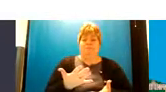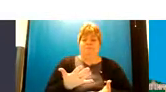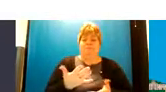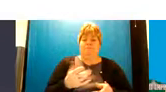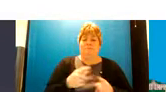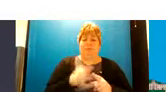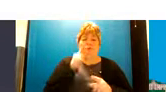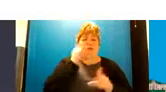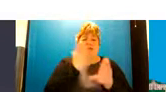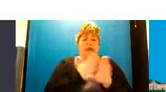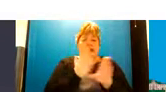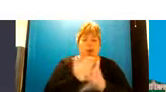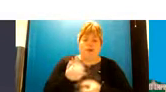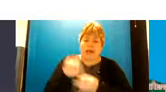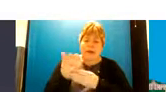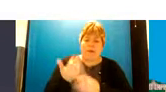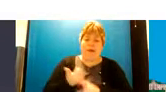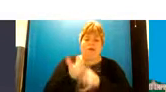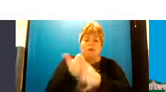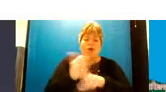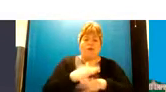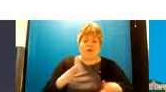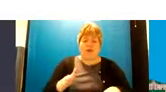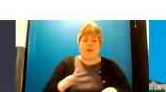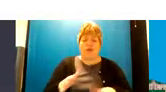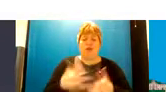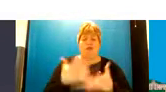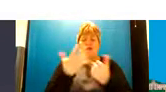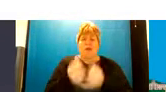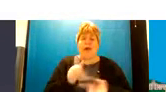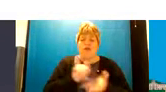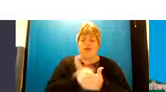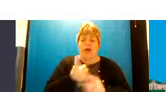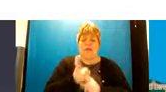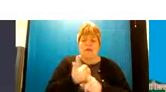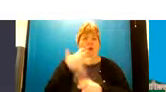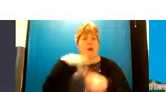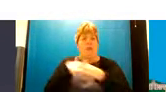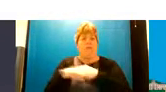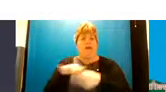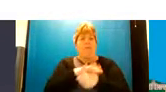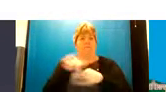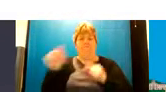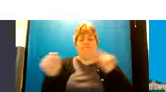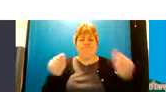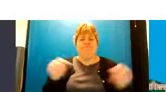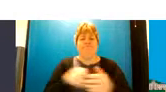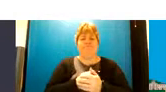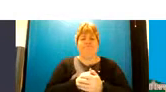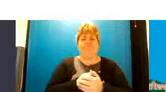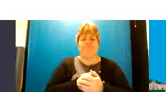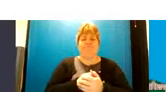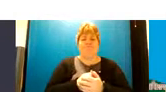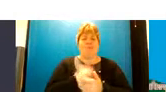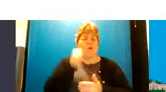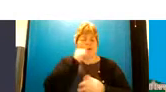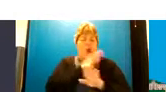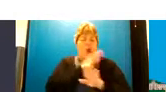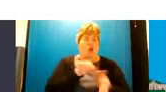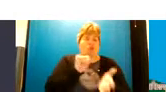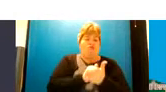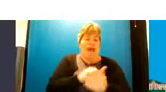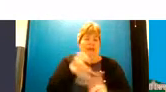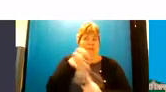psychological input supporting those children to get the right support whilst they're in those environments although we know that's not might not be the right